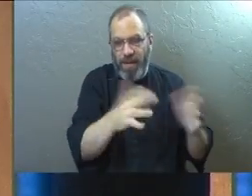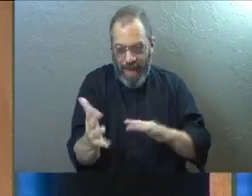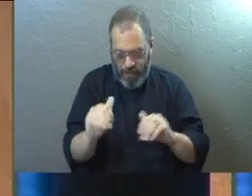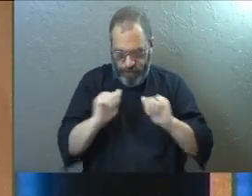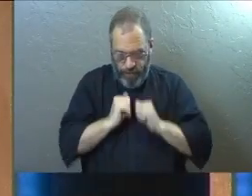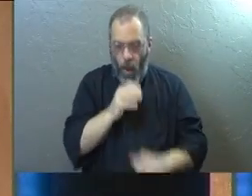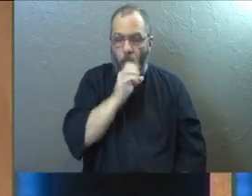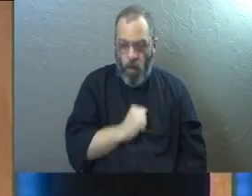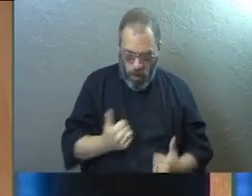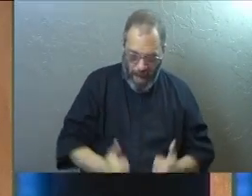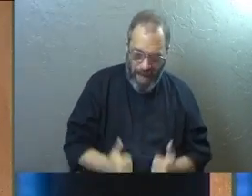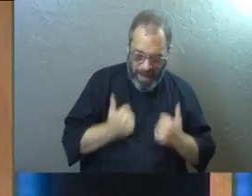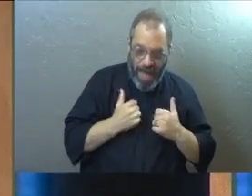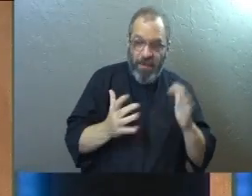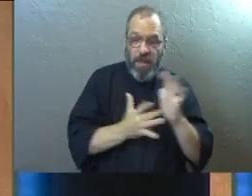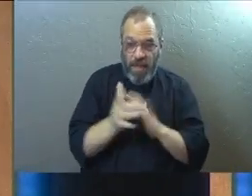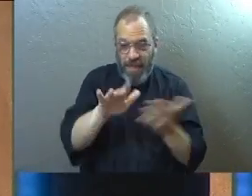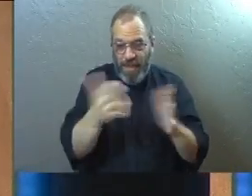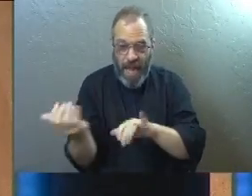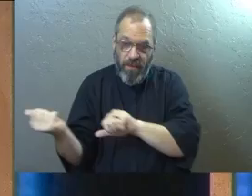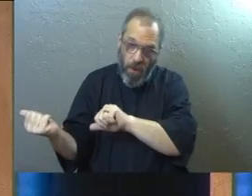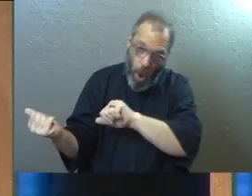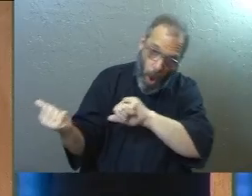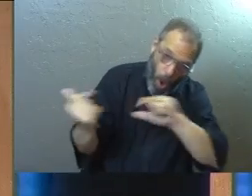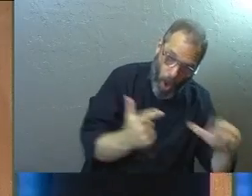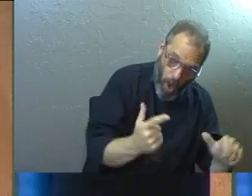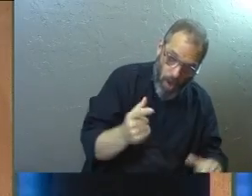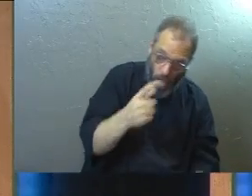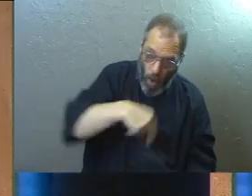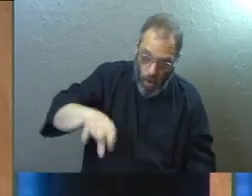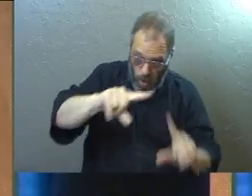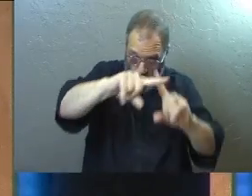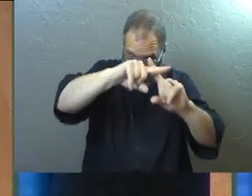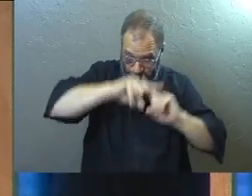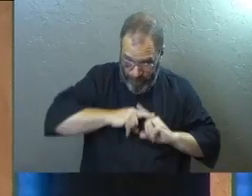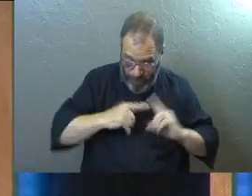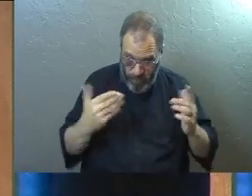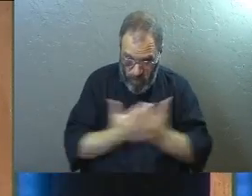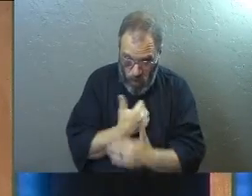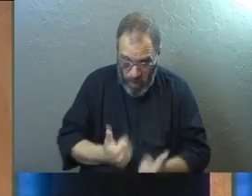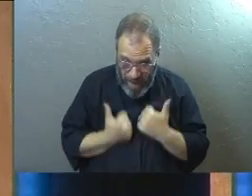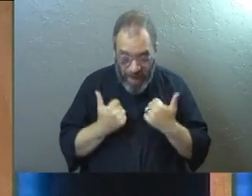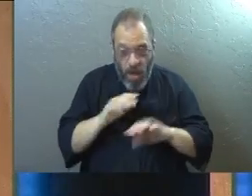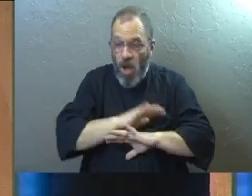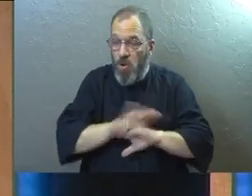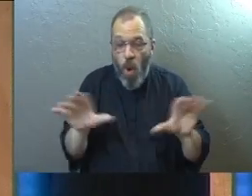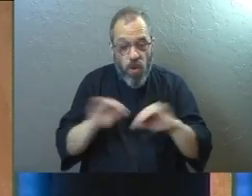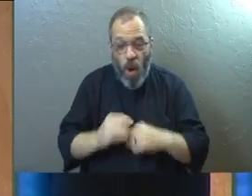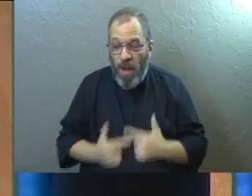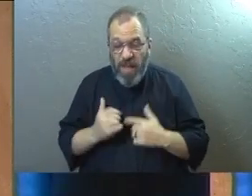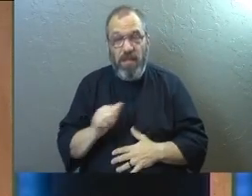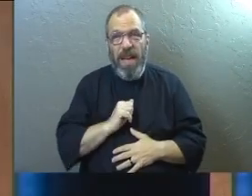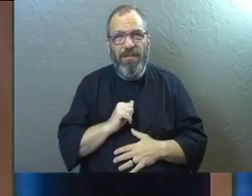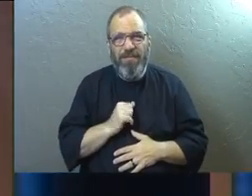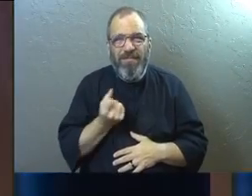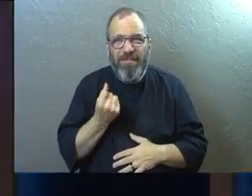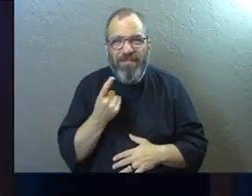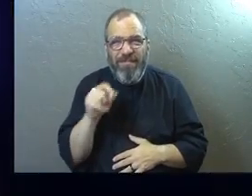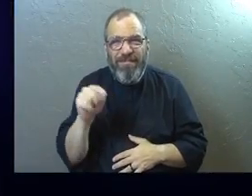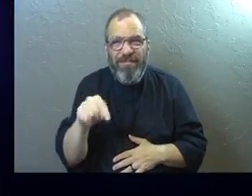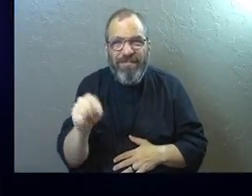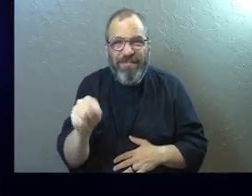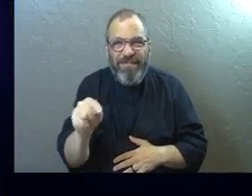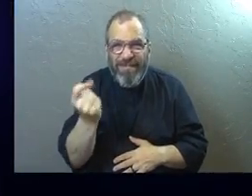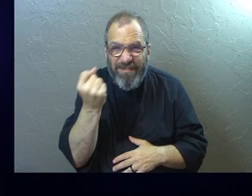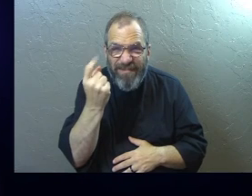to our old life. He died for everyone so that those who receive his new life will no longer live for themselves. Did you hear all